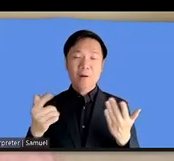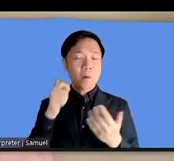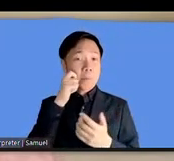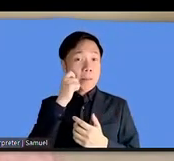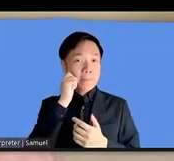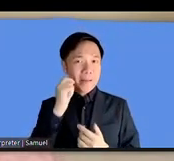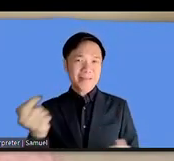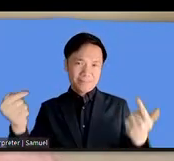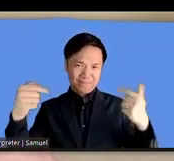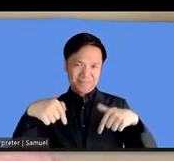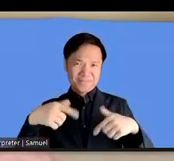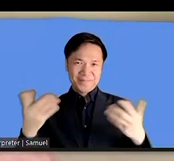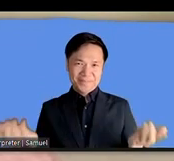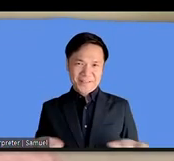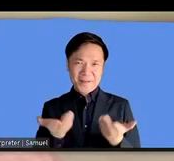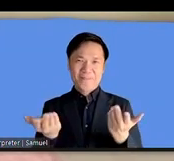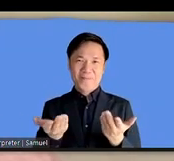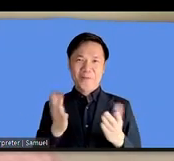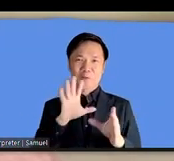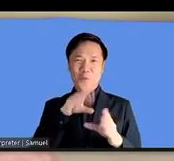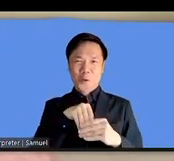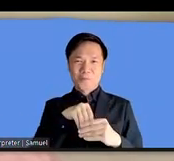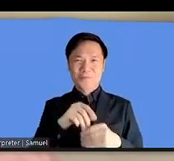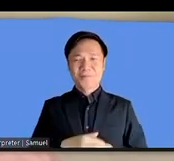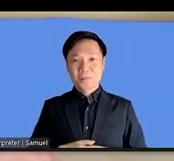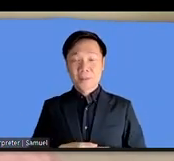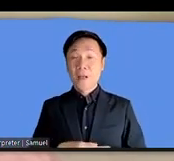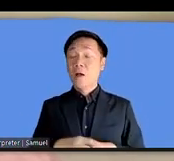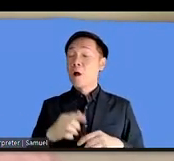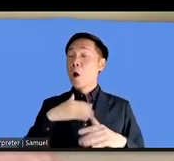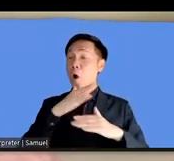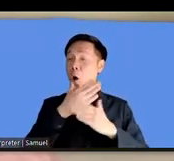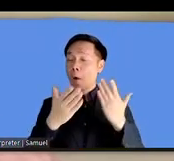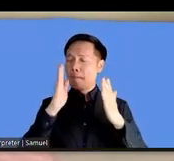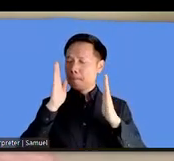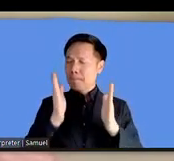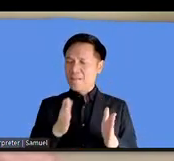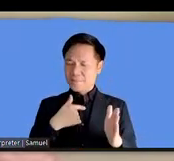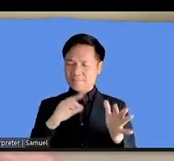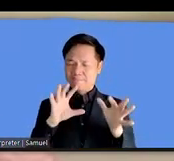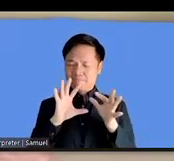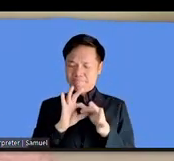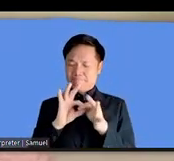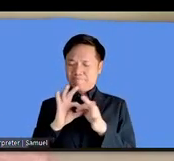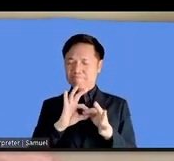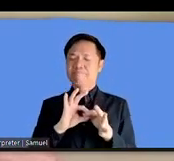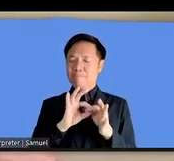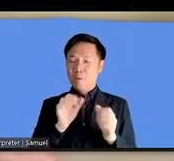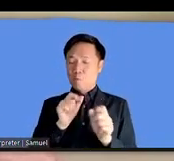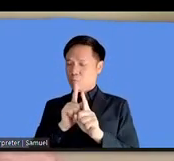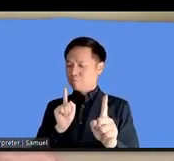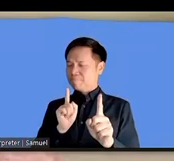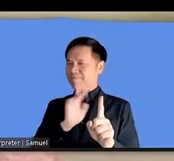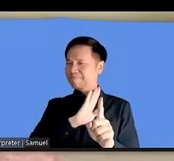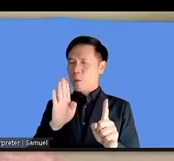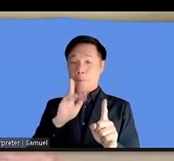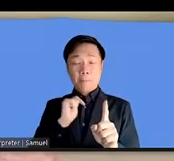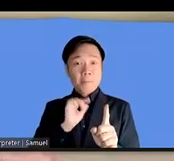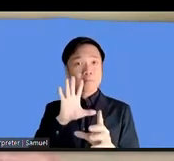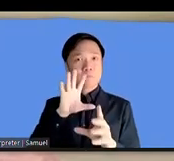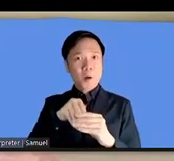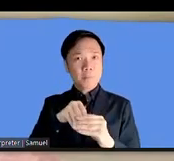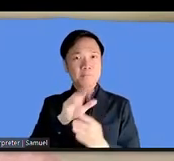so nothing about us without us this is only possible if person with disabilities themselves